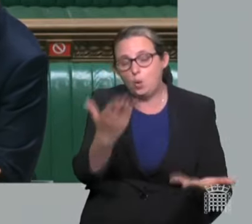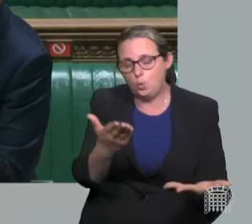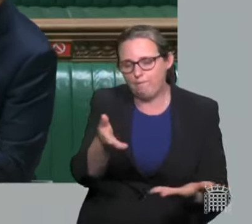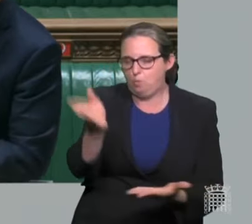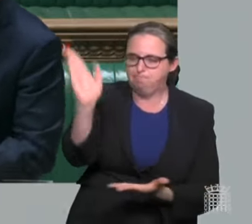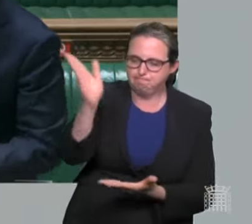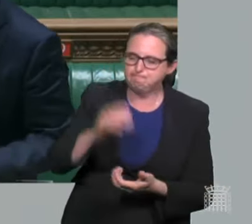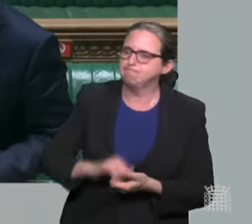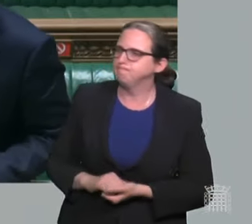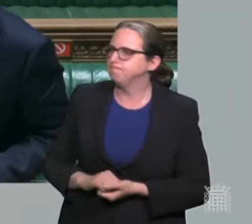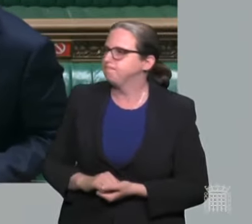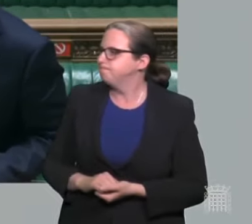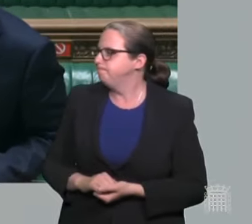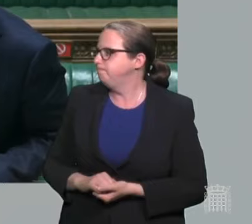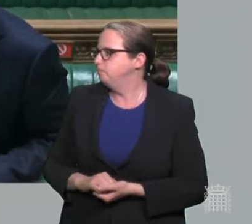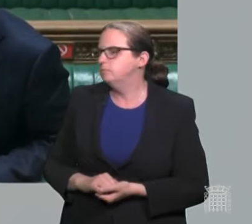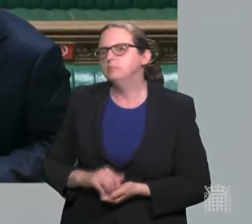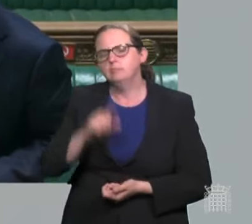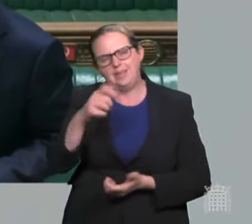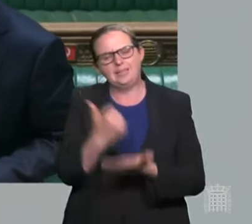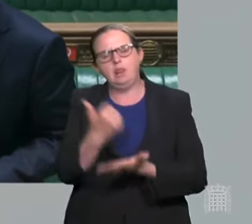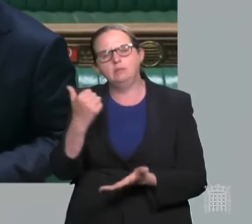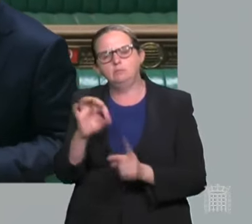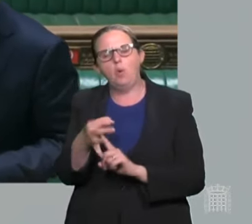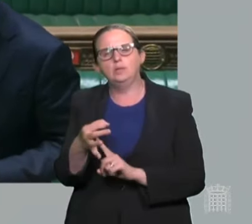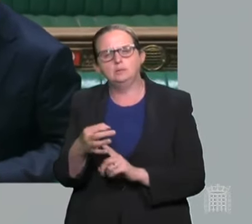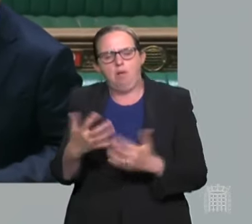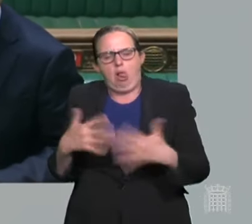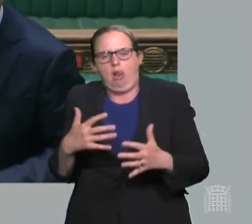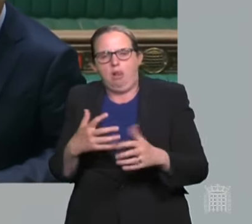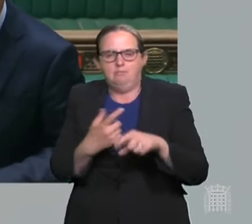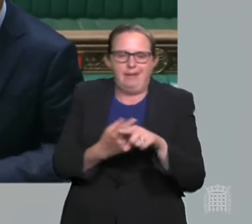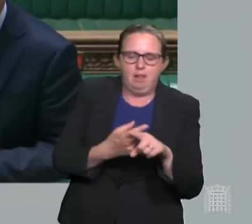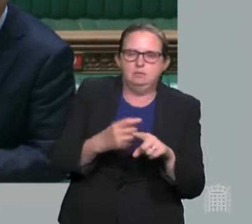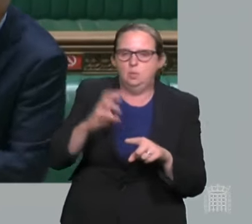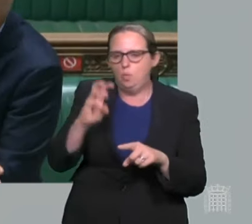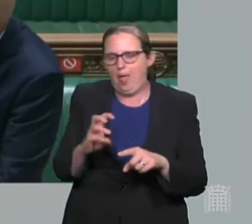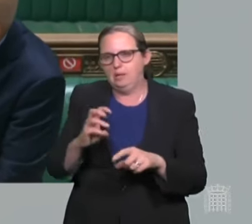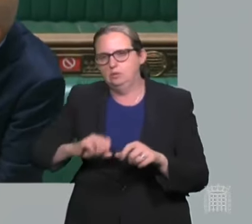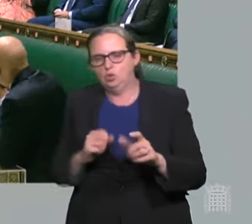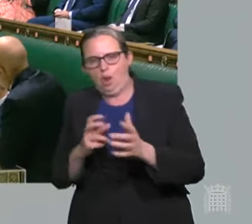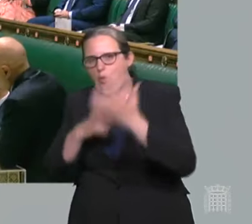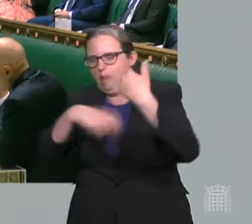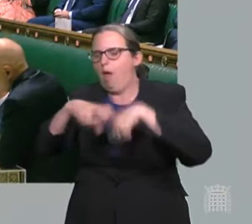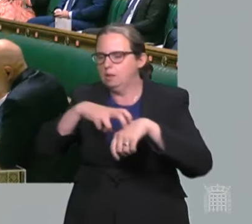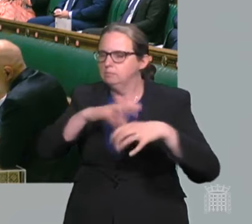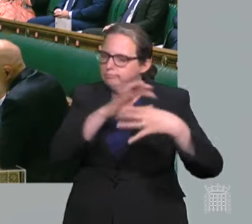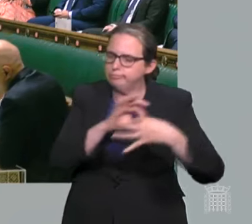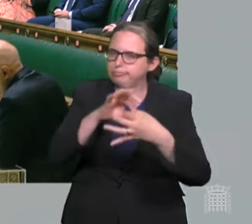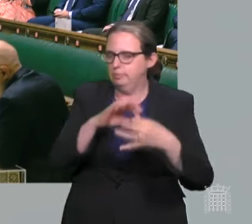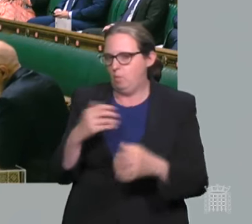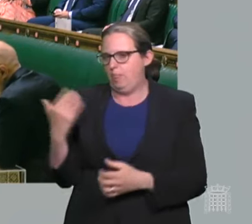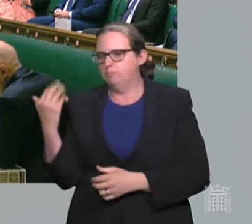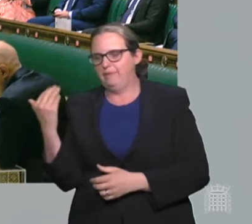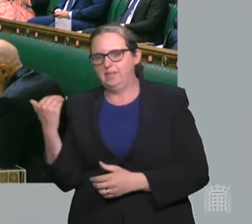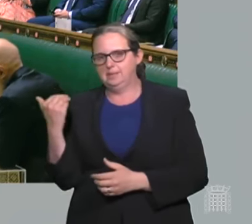about working not just across the United Kingdom, which I would tell him, despite what we just heard from the previous